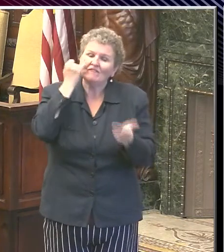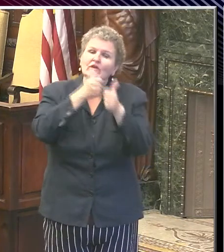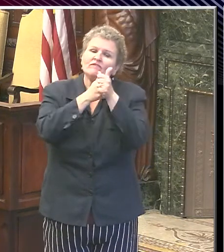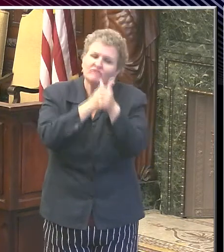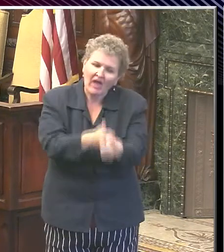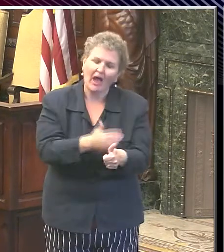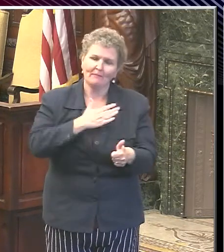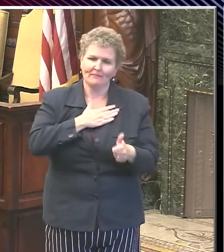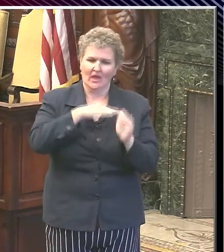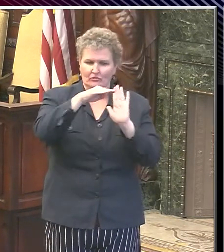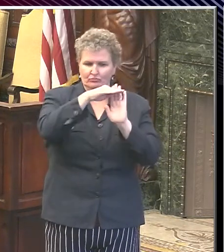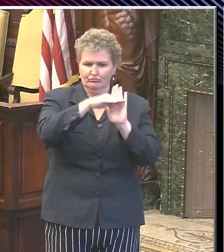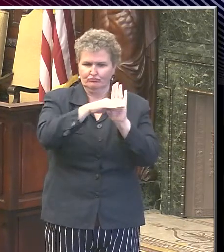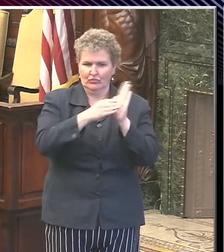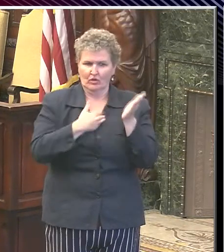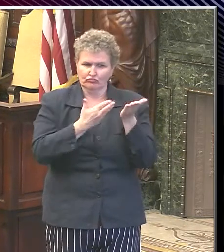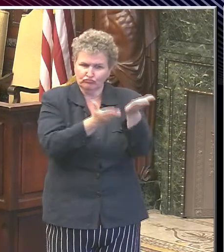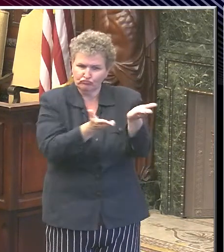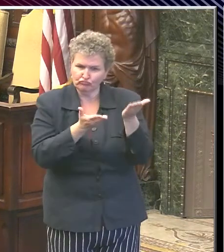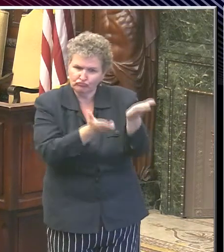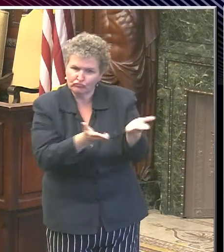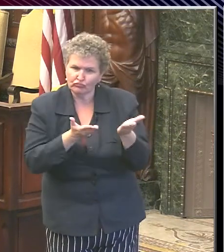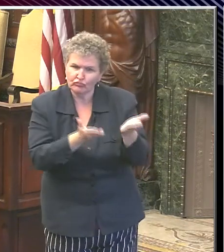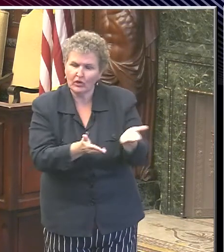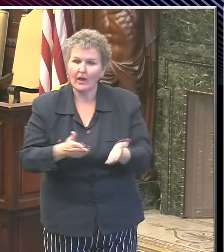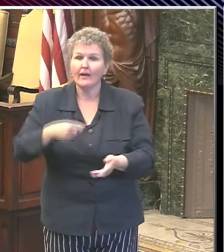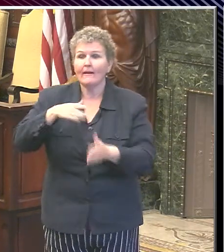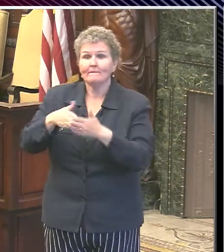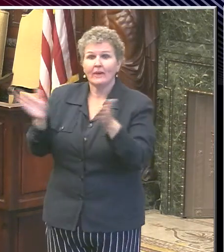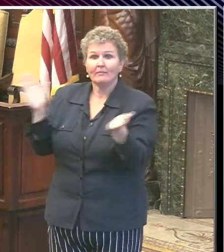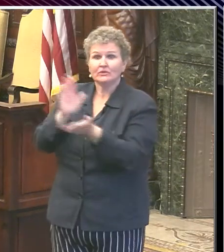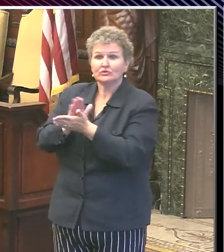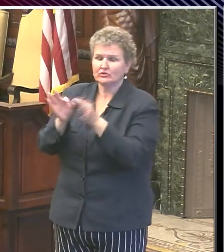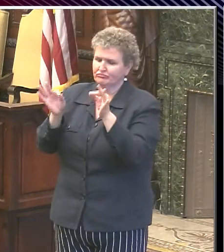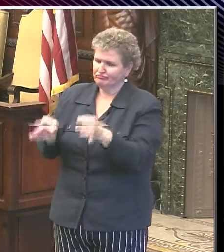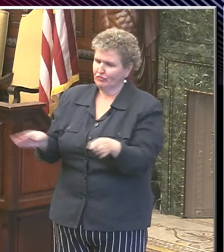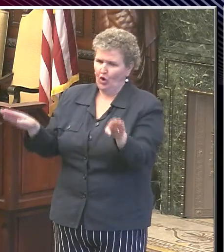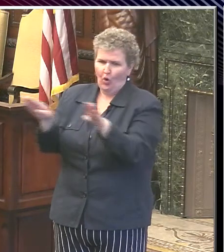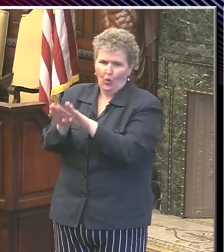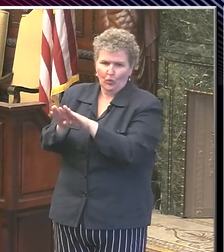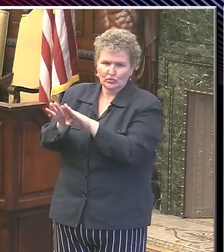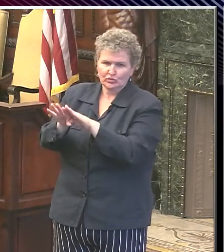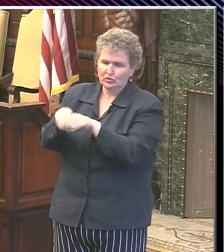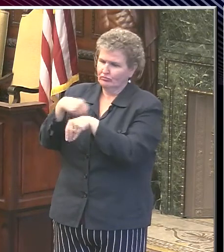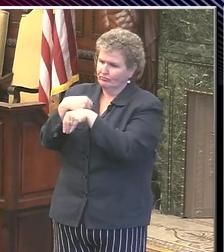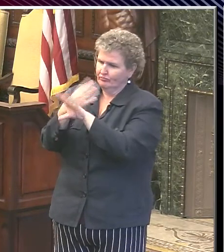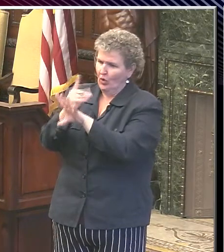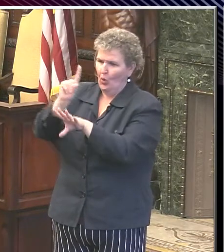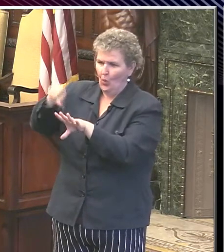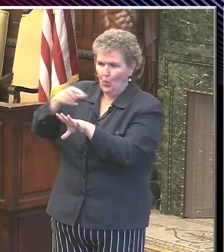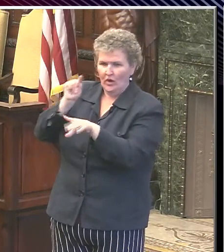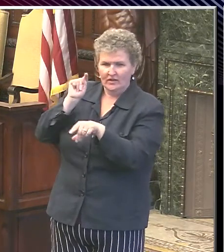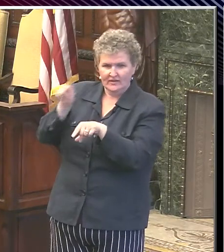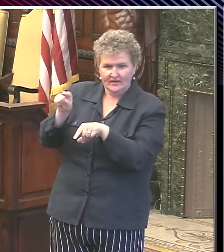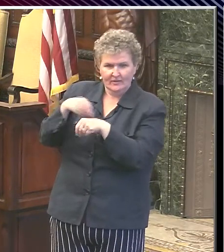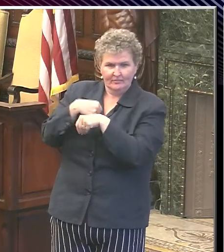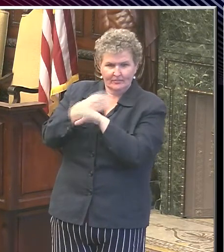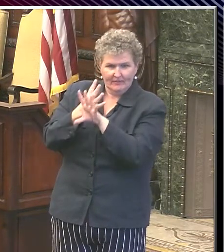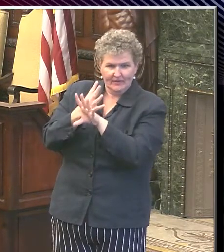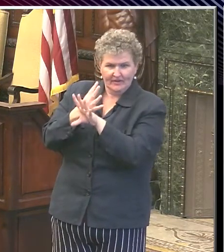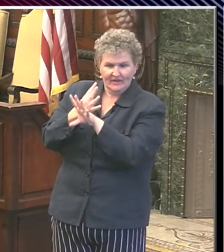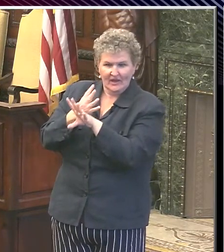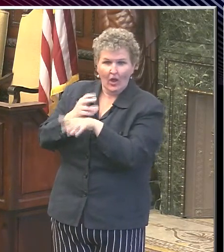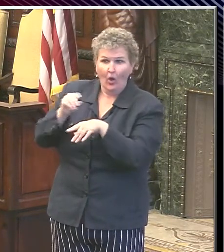The school district, public schools elected not to open, given concerns of teachers. These other school systems have elected to open, but either one could open.